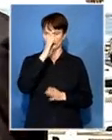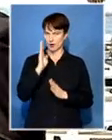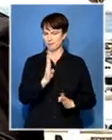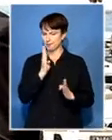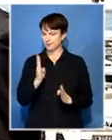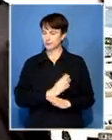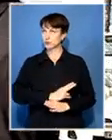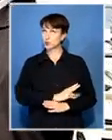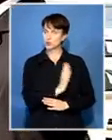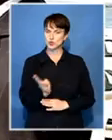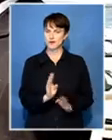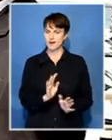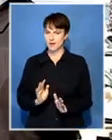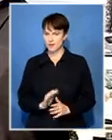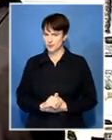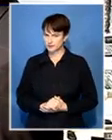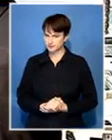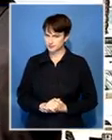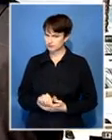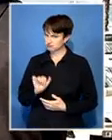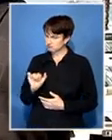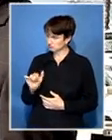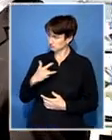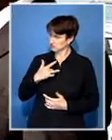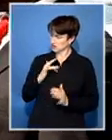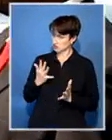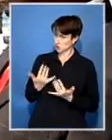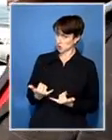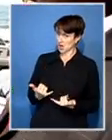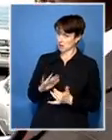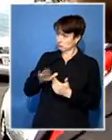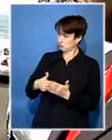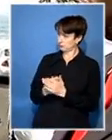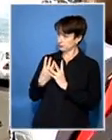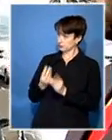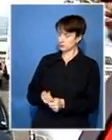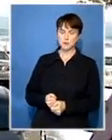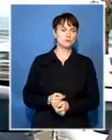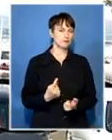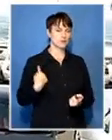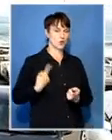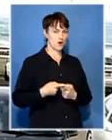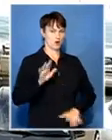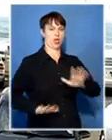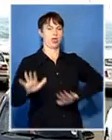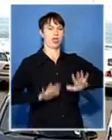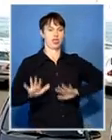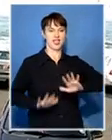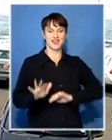good morning and how are things going in the province this morning so far it's a bit hectic